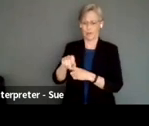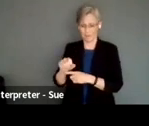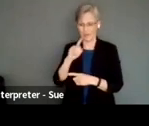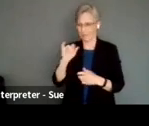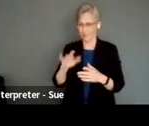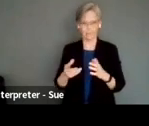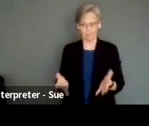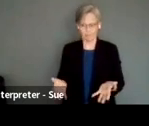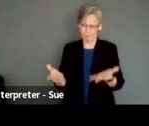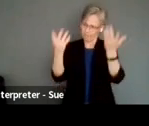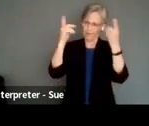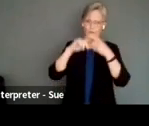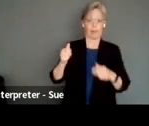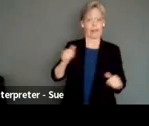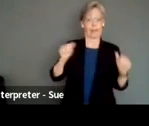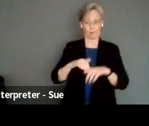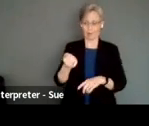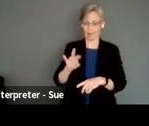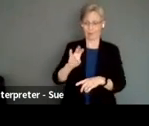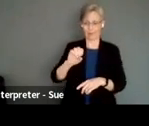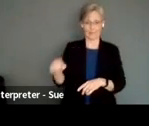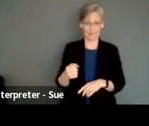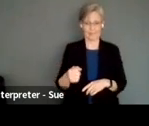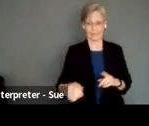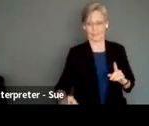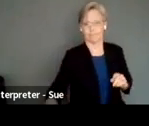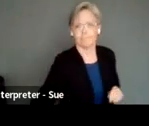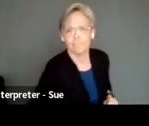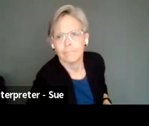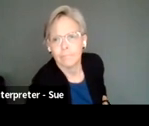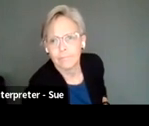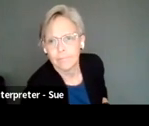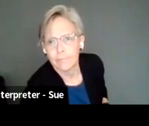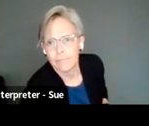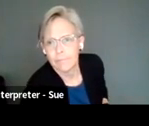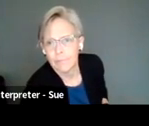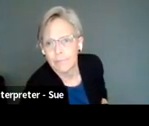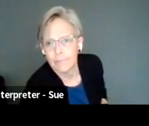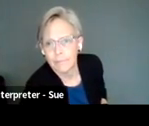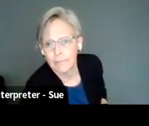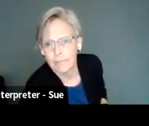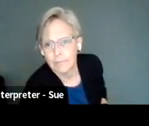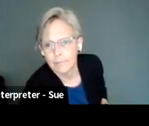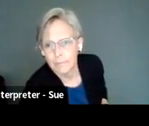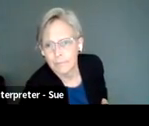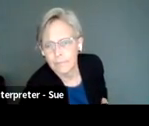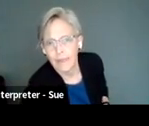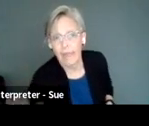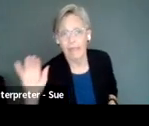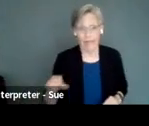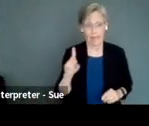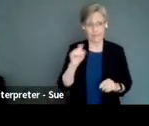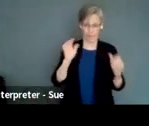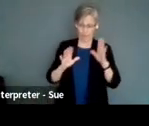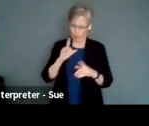rise of Canadian theatre in the 1970s. Like disability theatre has been an integral part of the rise of Canadian drama for